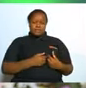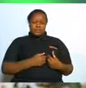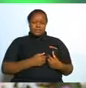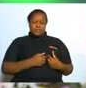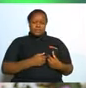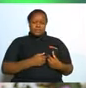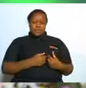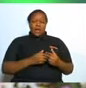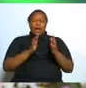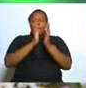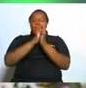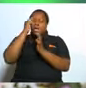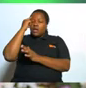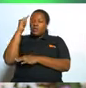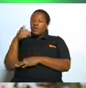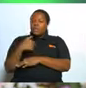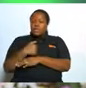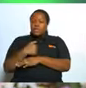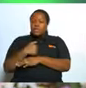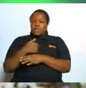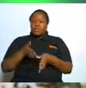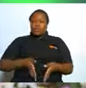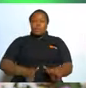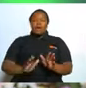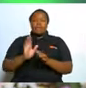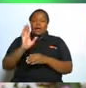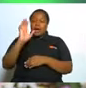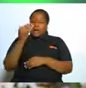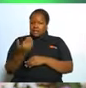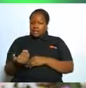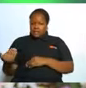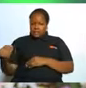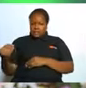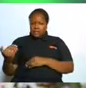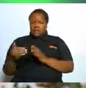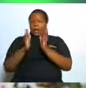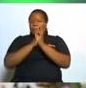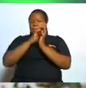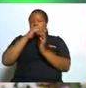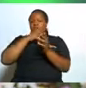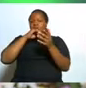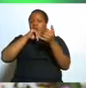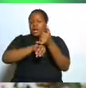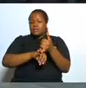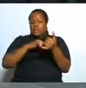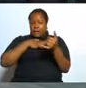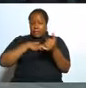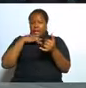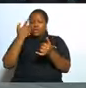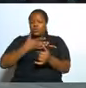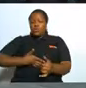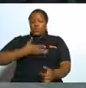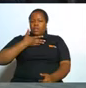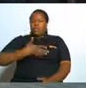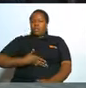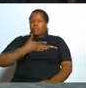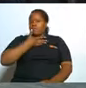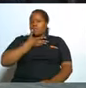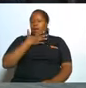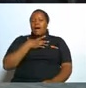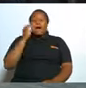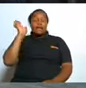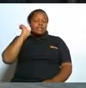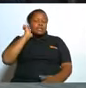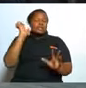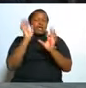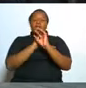pray for me to get a child pray for my husband who has anger issues and does not listen to anything i